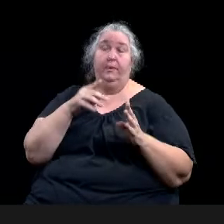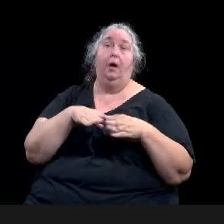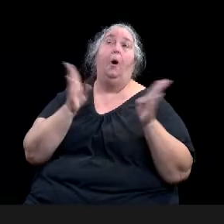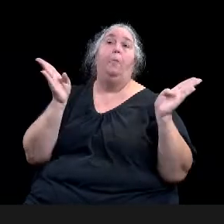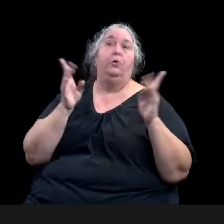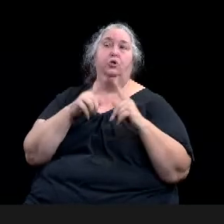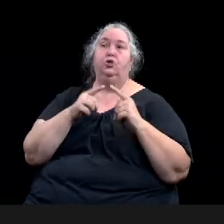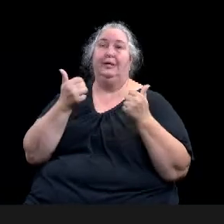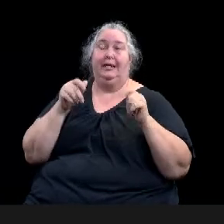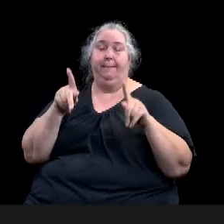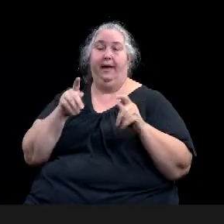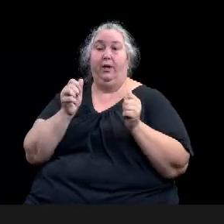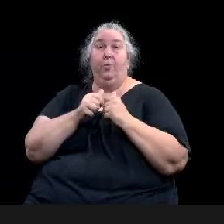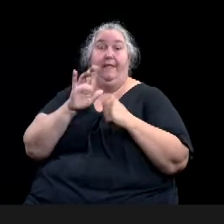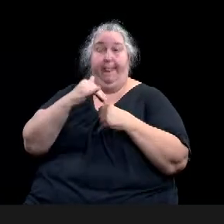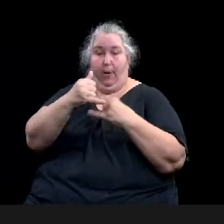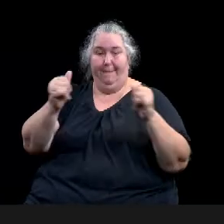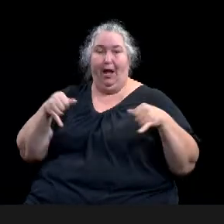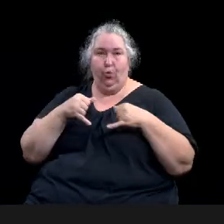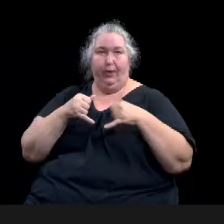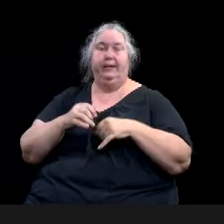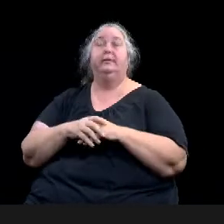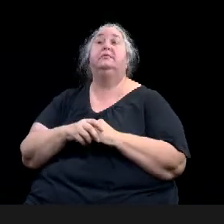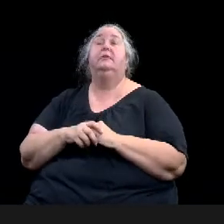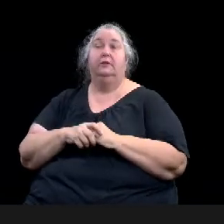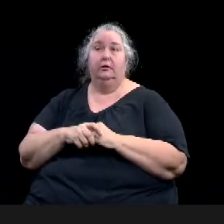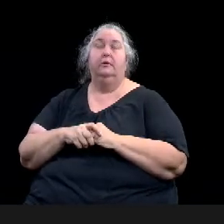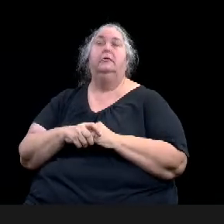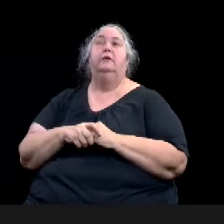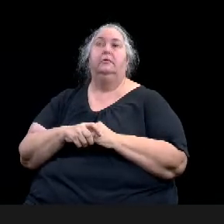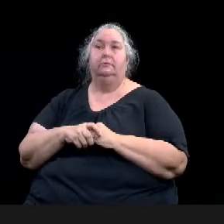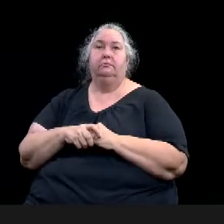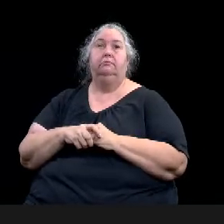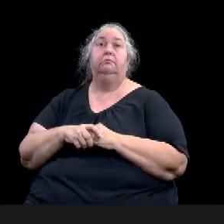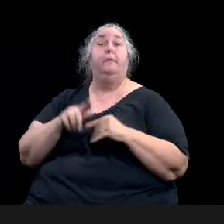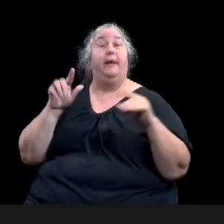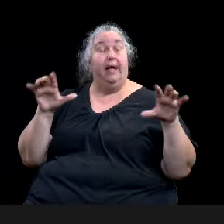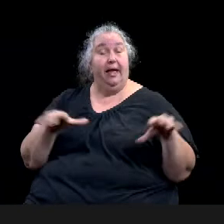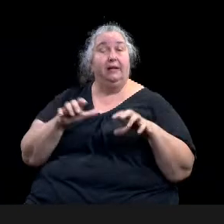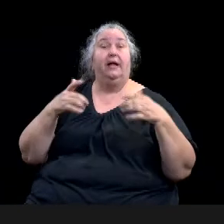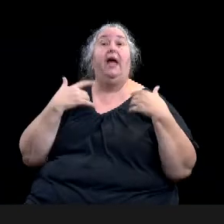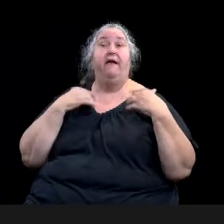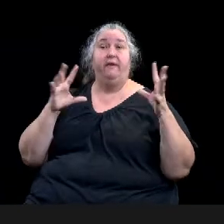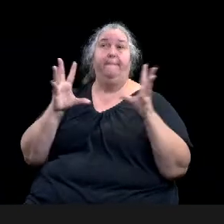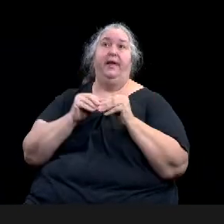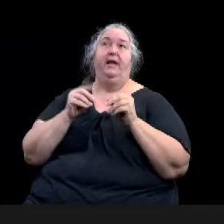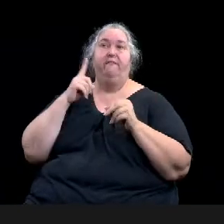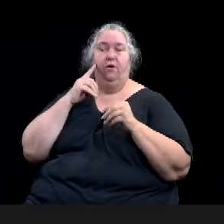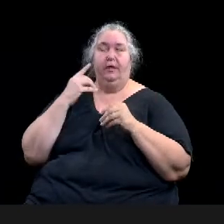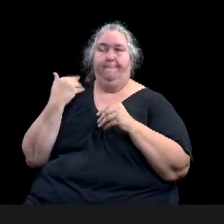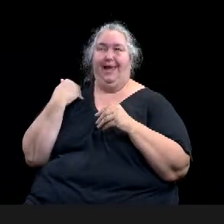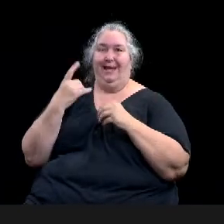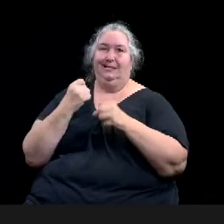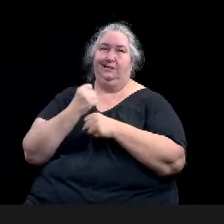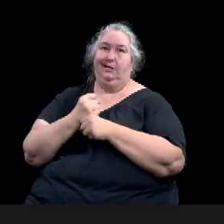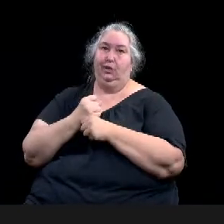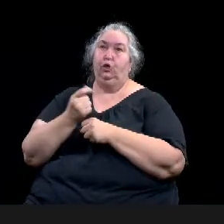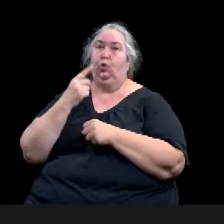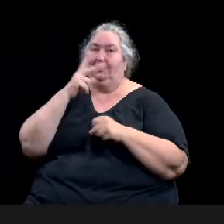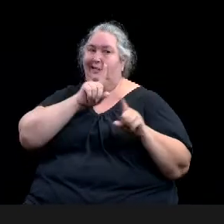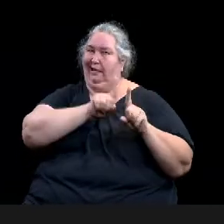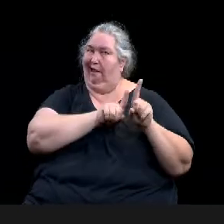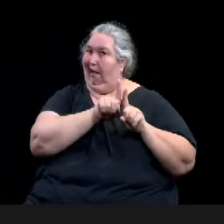year. You will see an asterisk there. Obviously we have the COVID exception written into this particular,